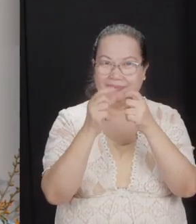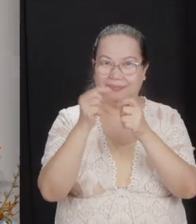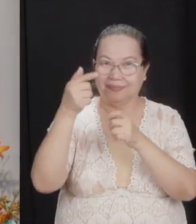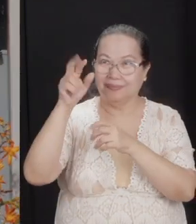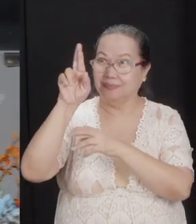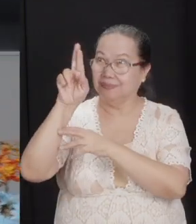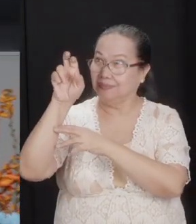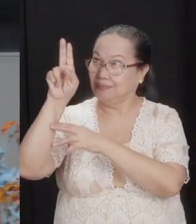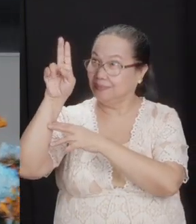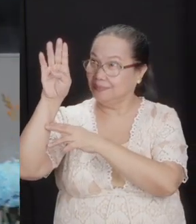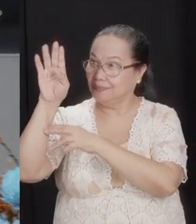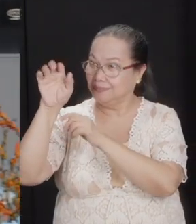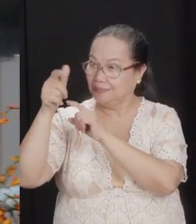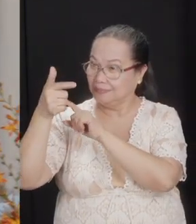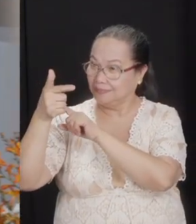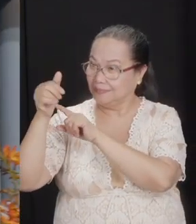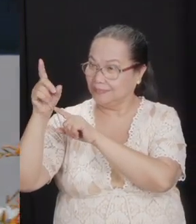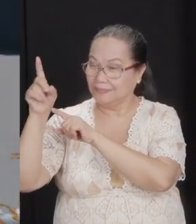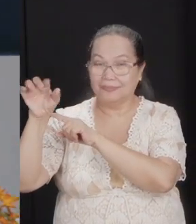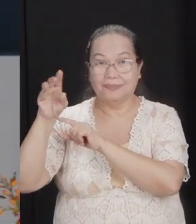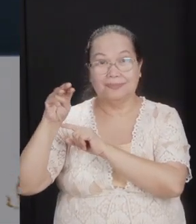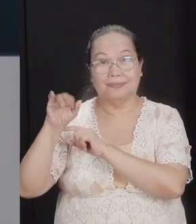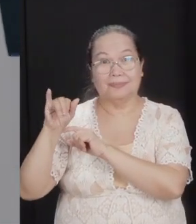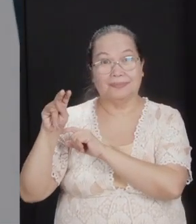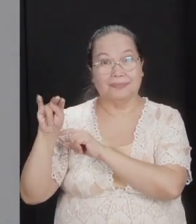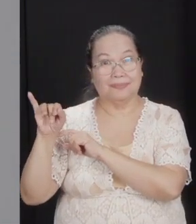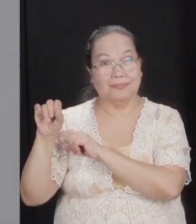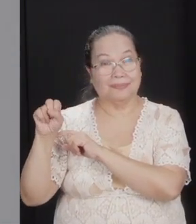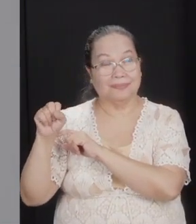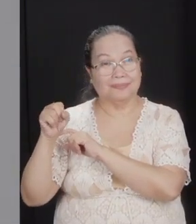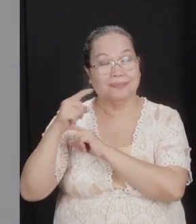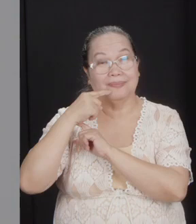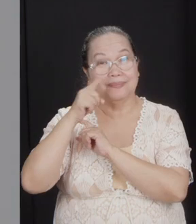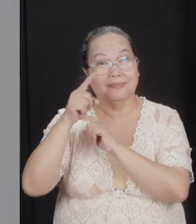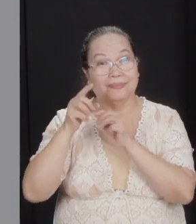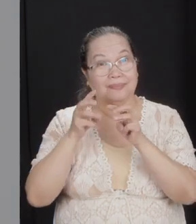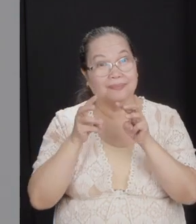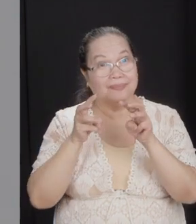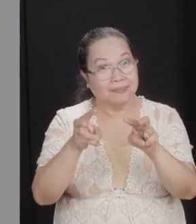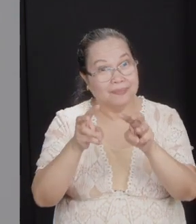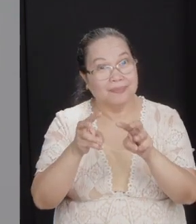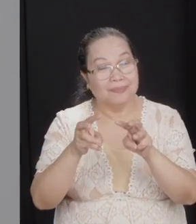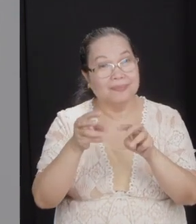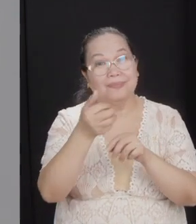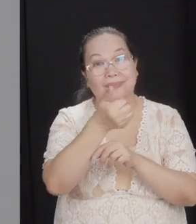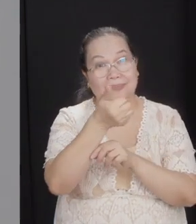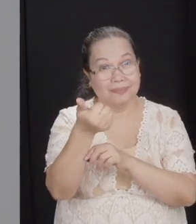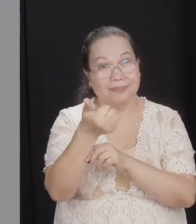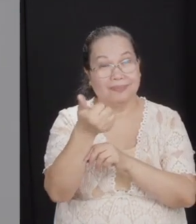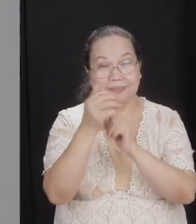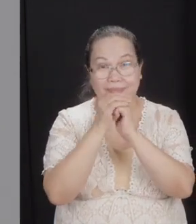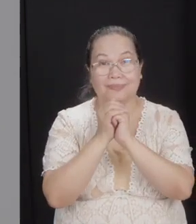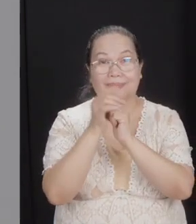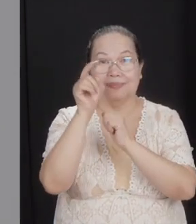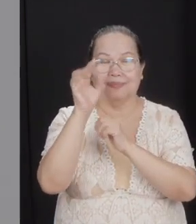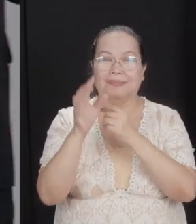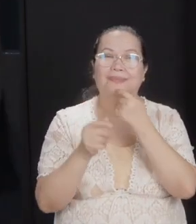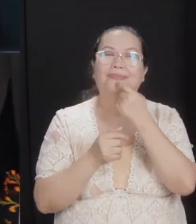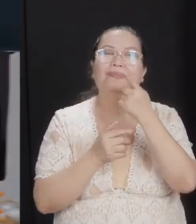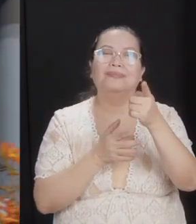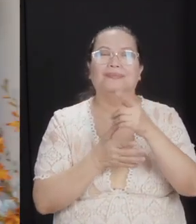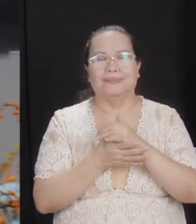Manasseh, you might be sincere about another way of worshiping God. For example, you say,